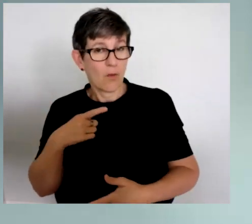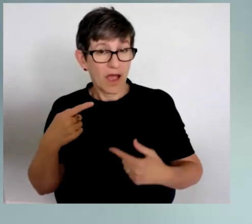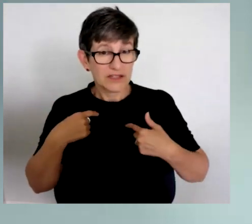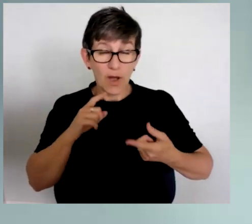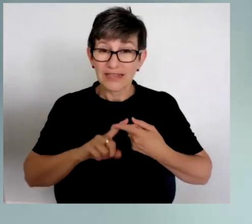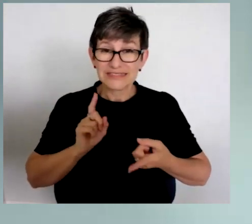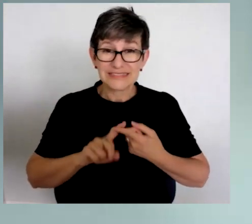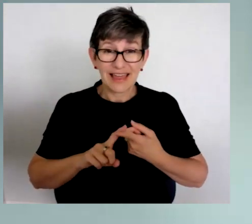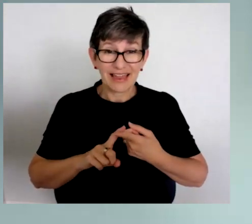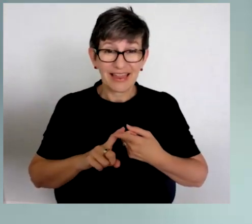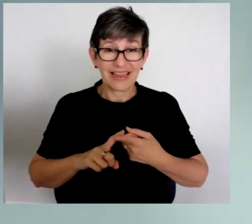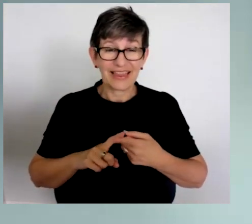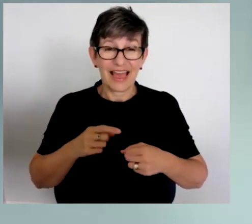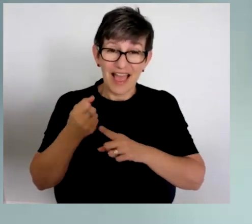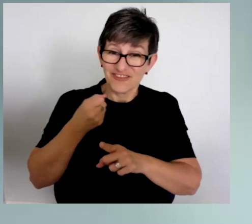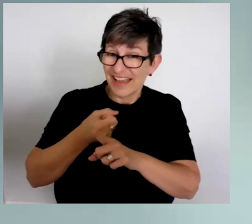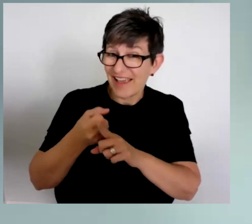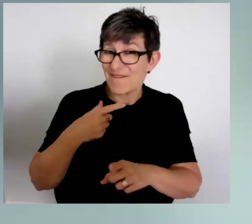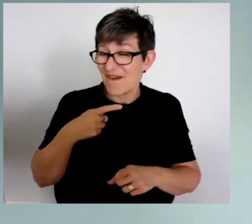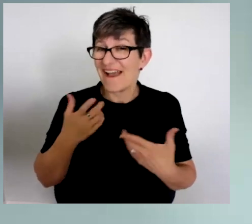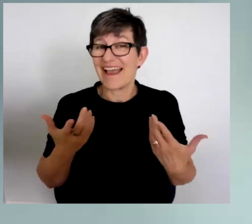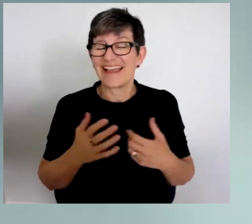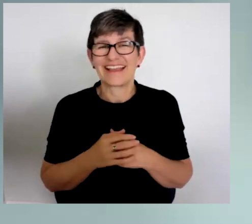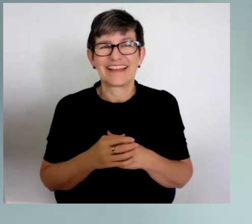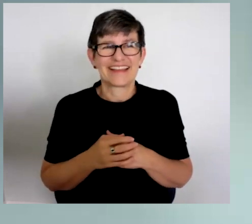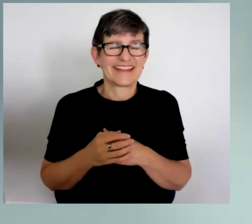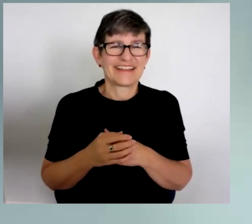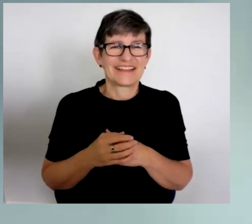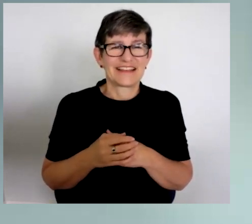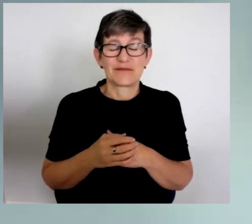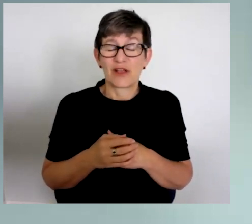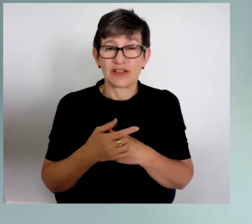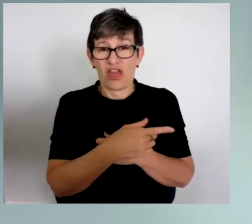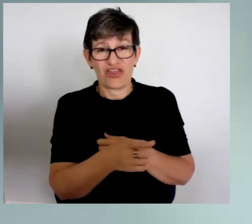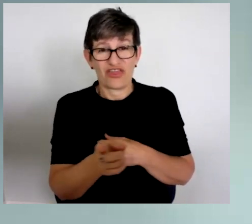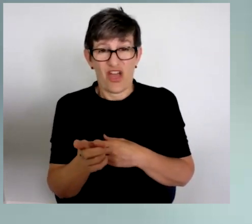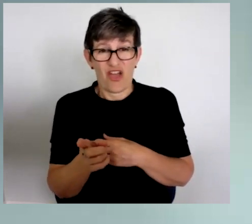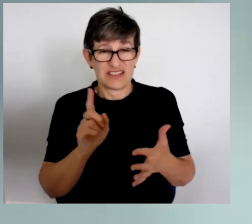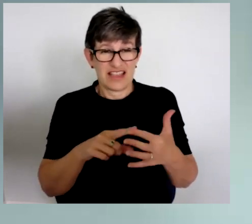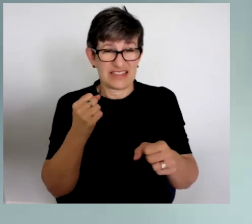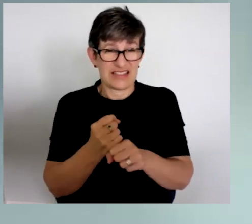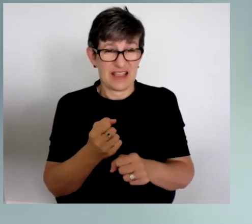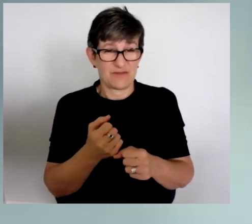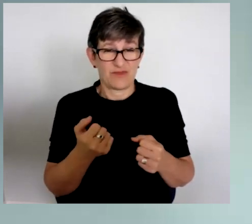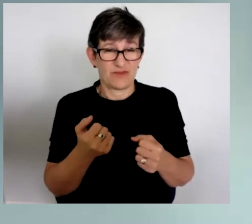you know, those and many others are examples of why sometimes it would be easier to stop.